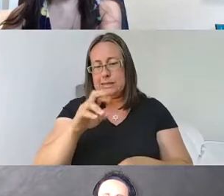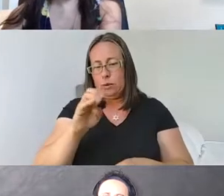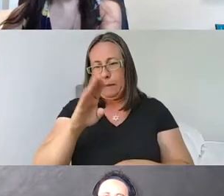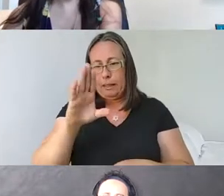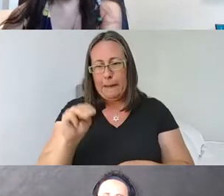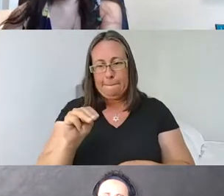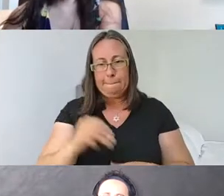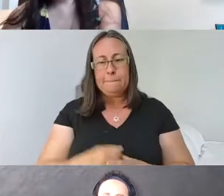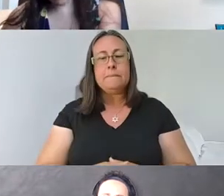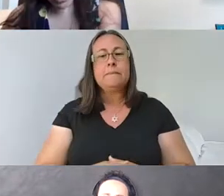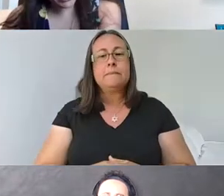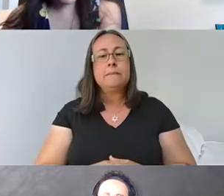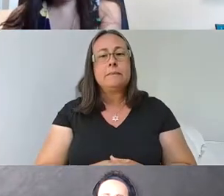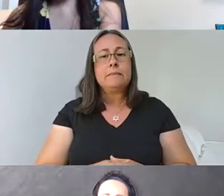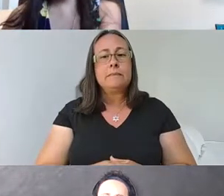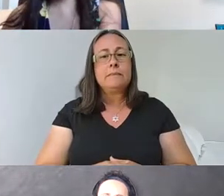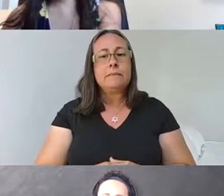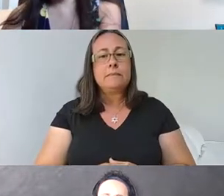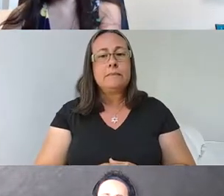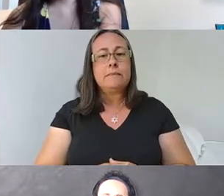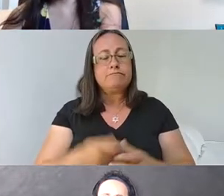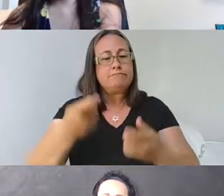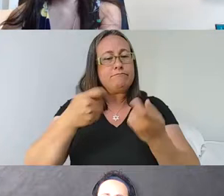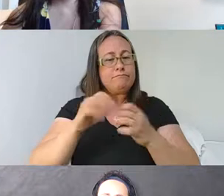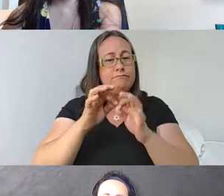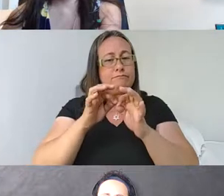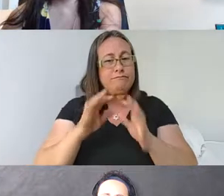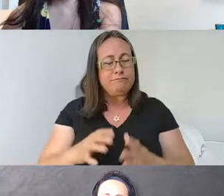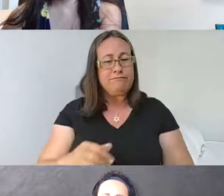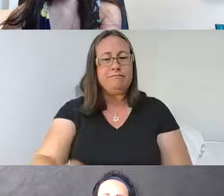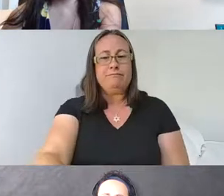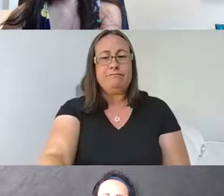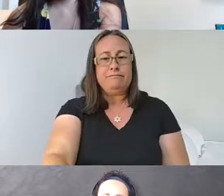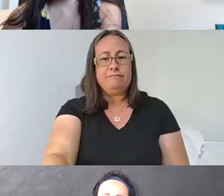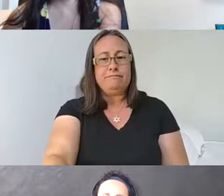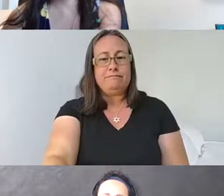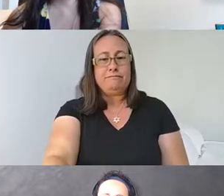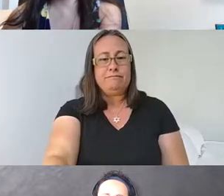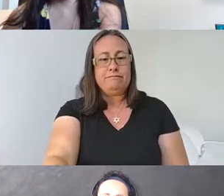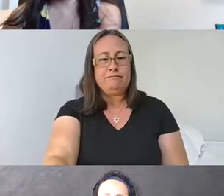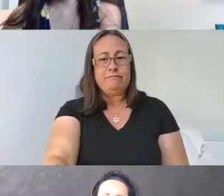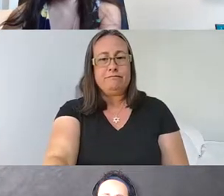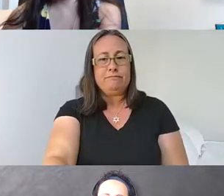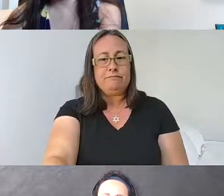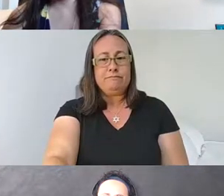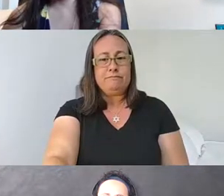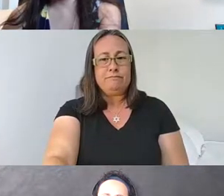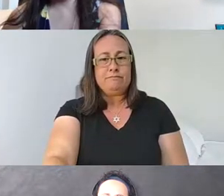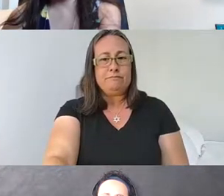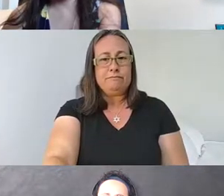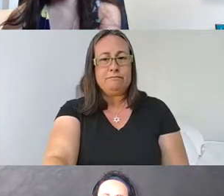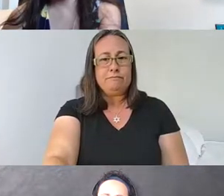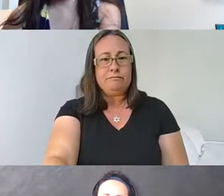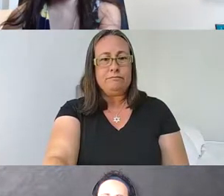And this overly complicated, um, schematic just shows that there is the cerebellum is really highly connected